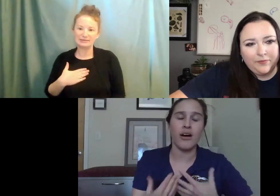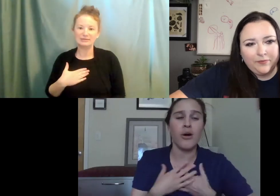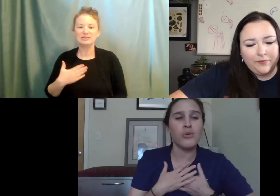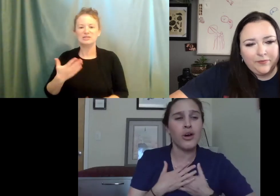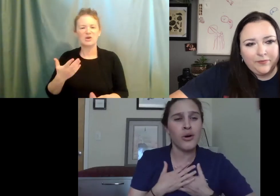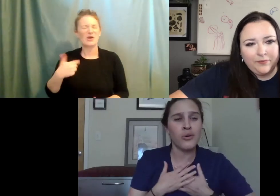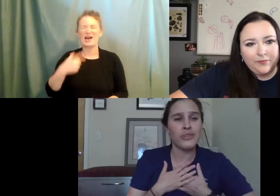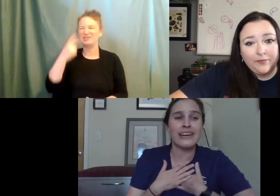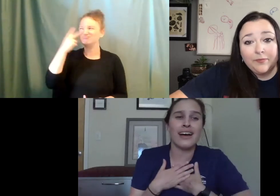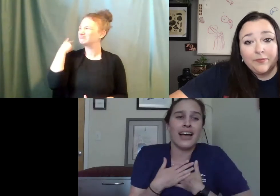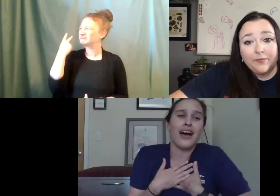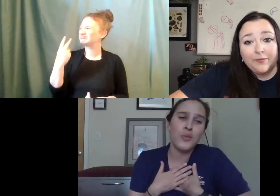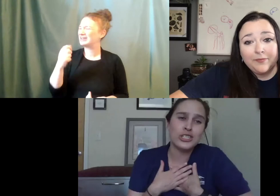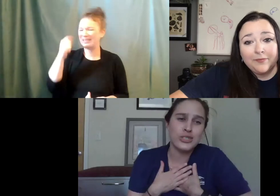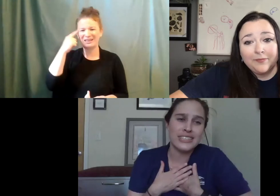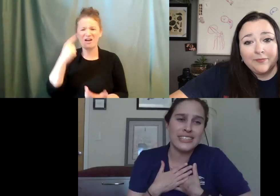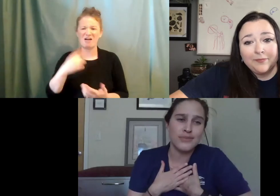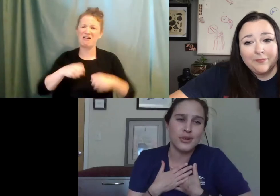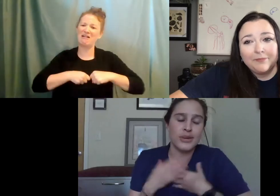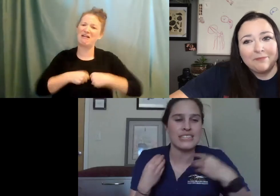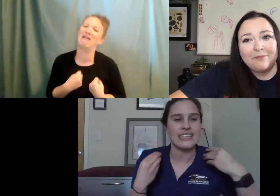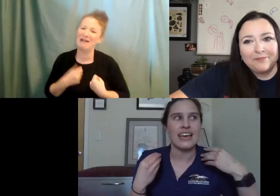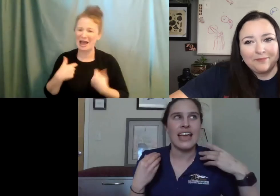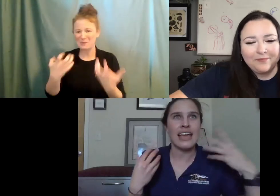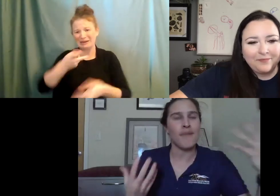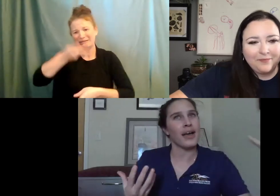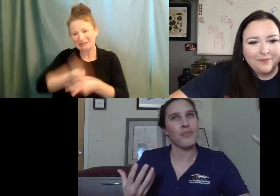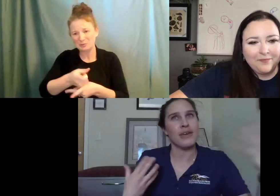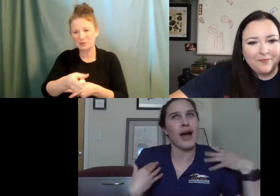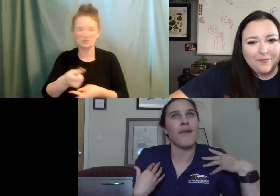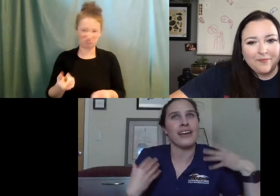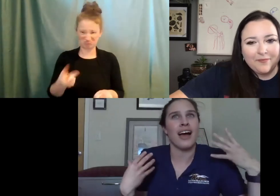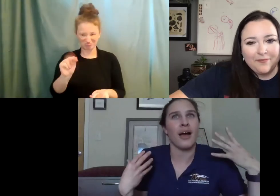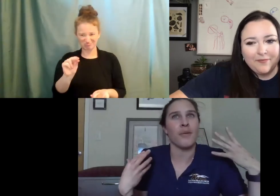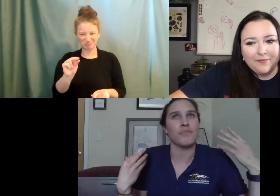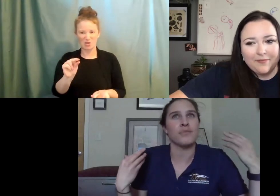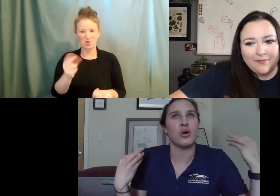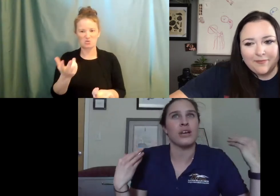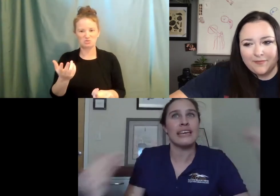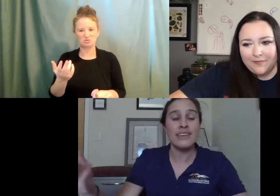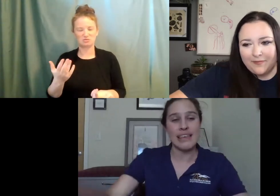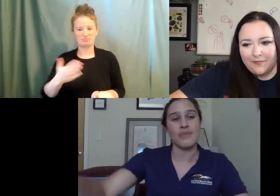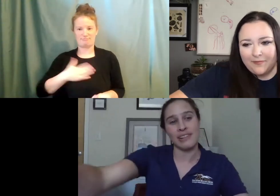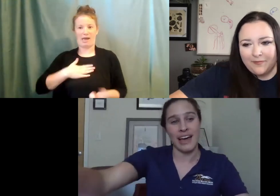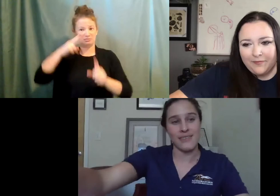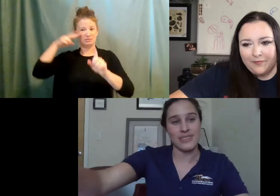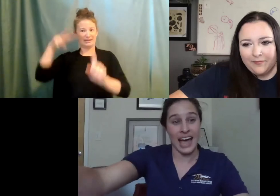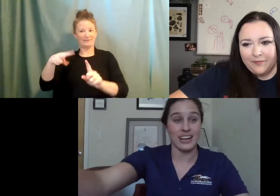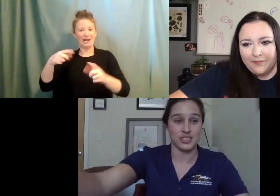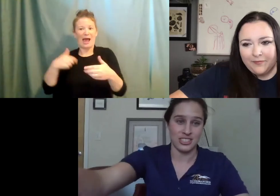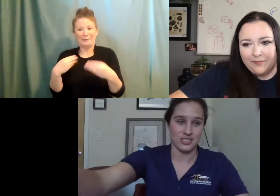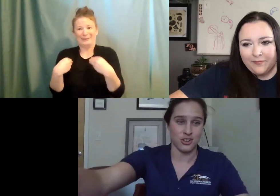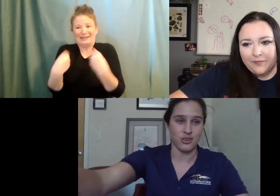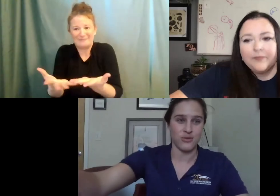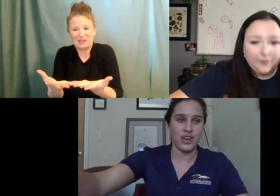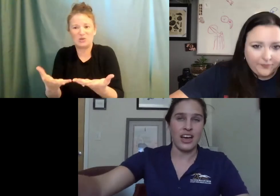I'm like, Oh no, like, I wish we could keep you because in my, in my mind, I'm, you know, giving them the life they